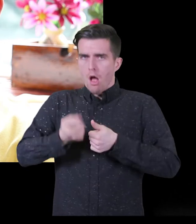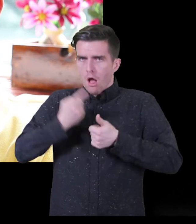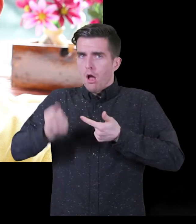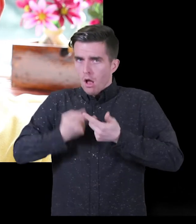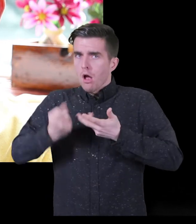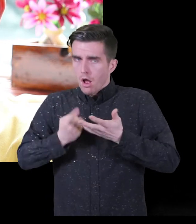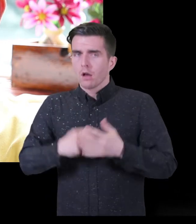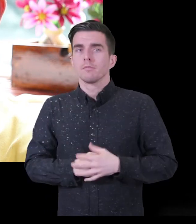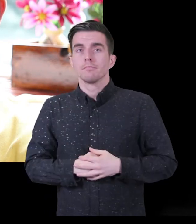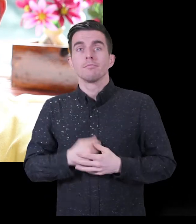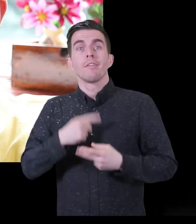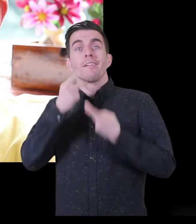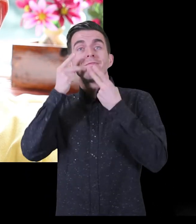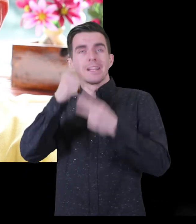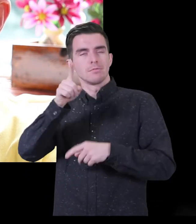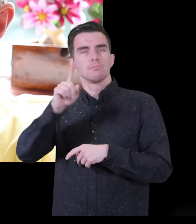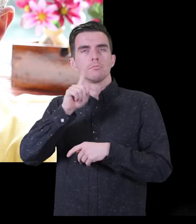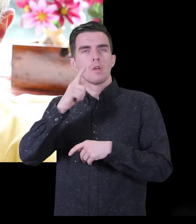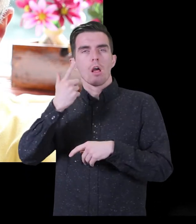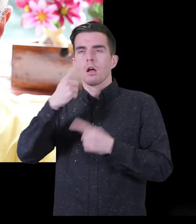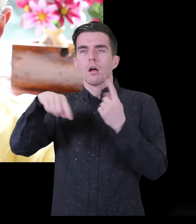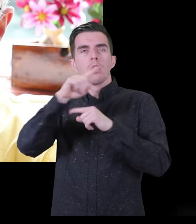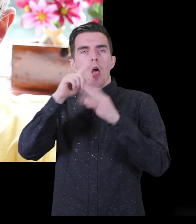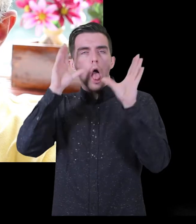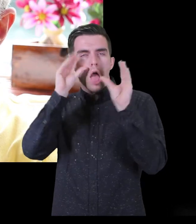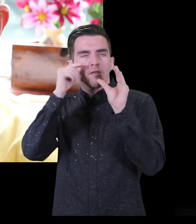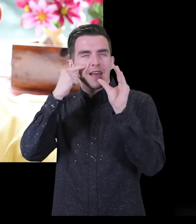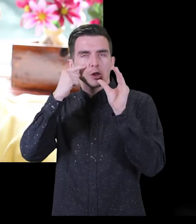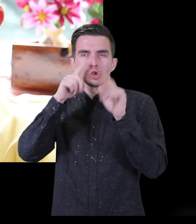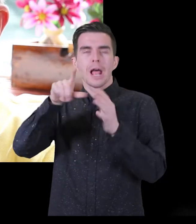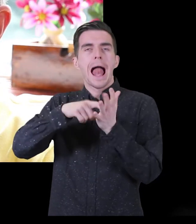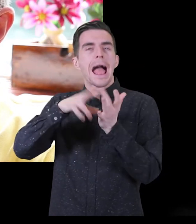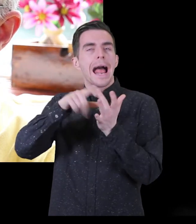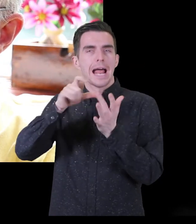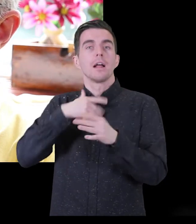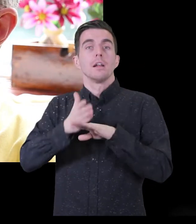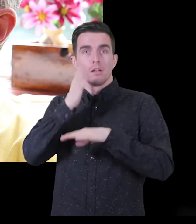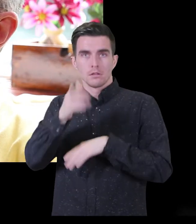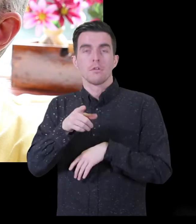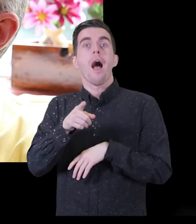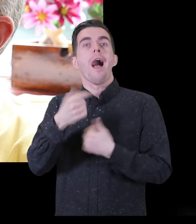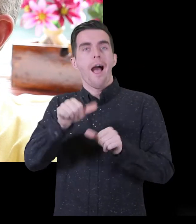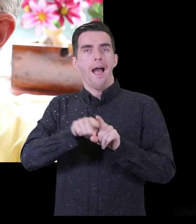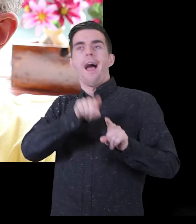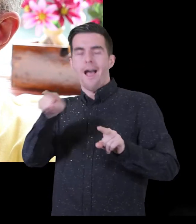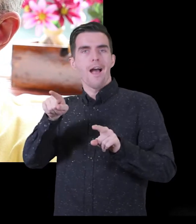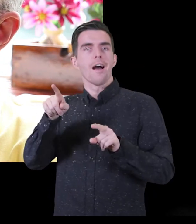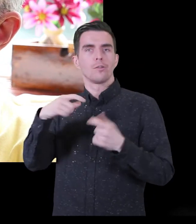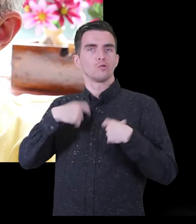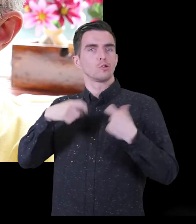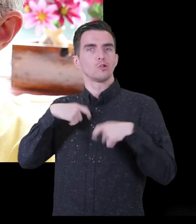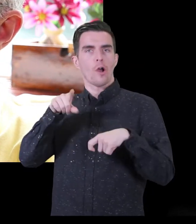after a visit to the visual, the low vision clinic